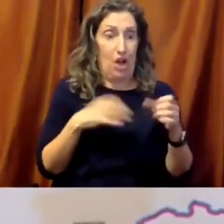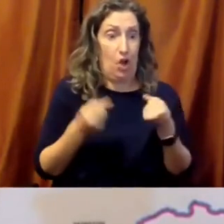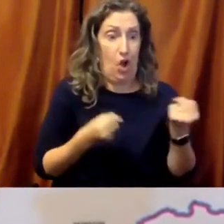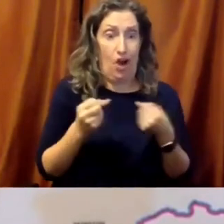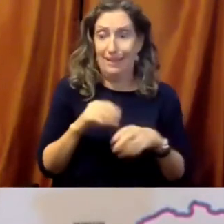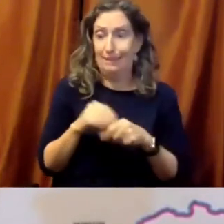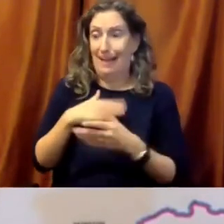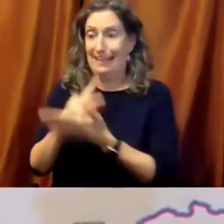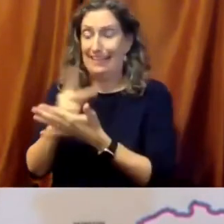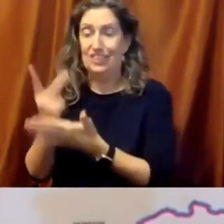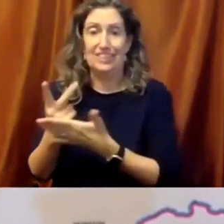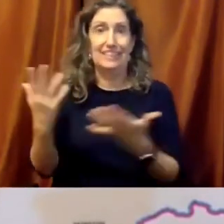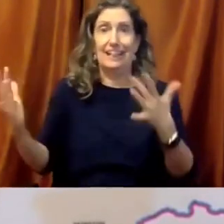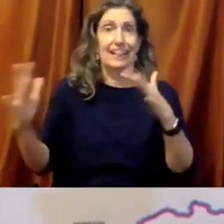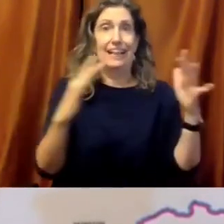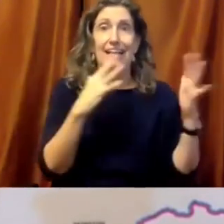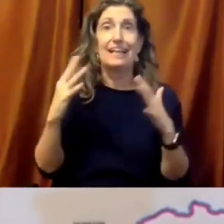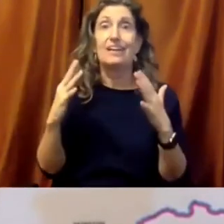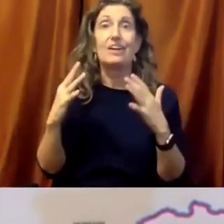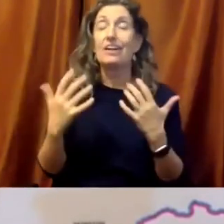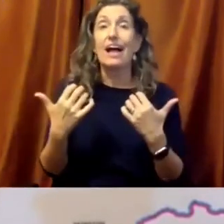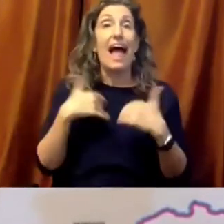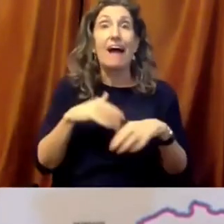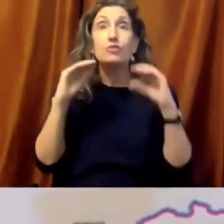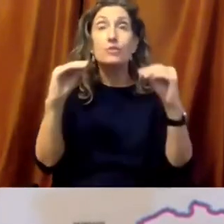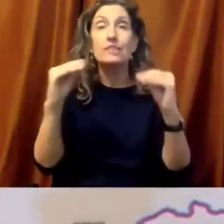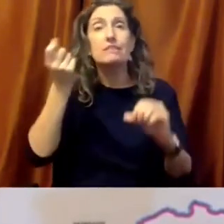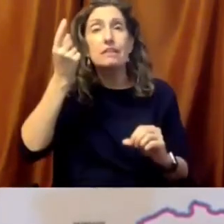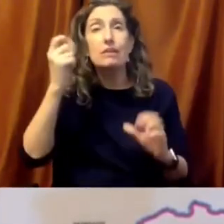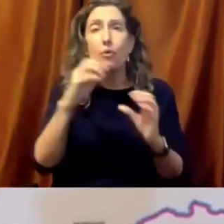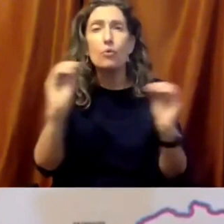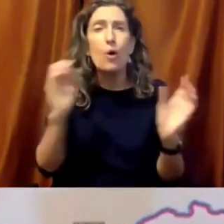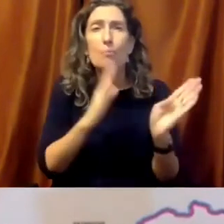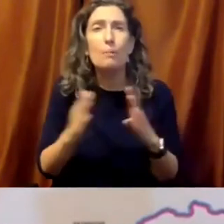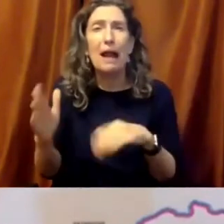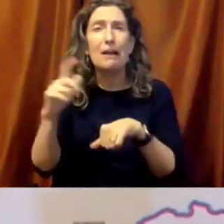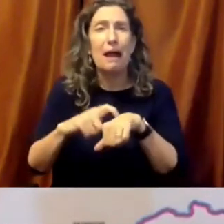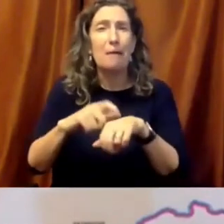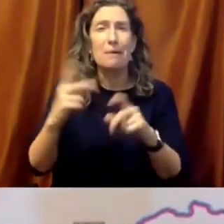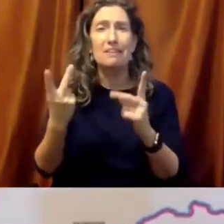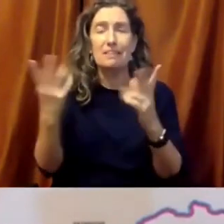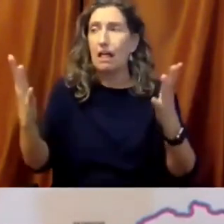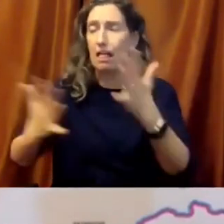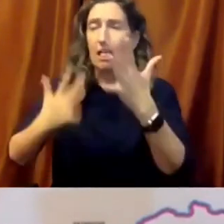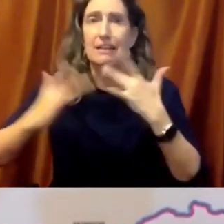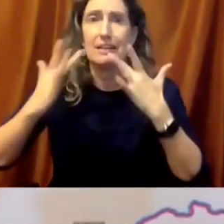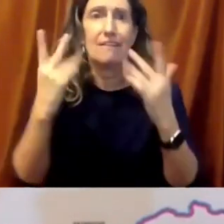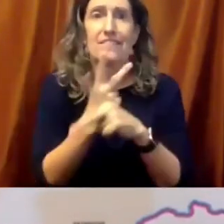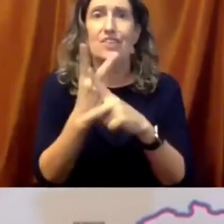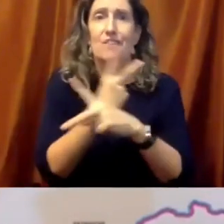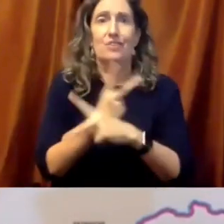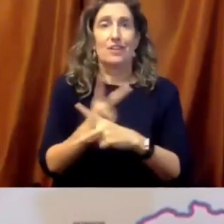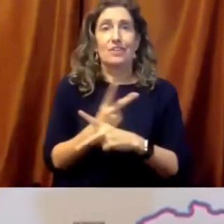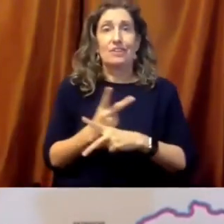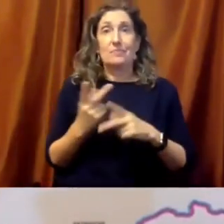Everyone who could sorted through the chatter to find what worked best right now. What do we know? What